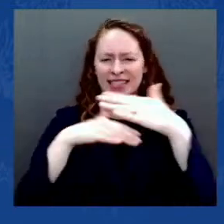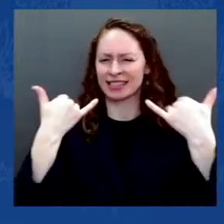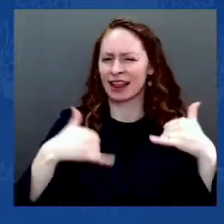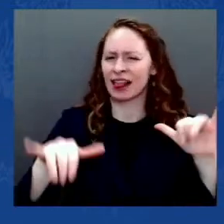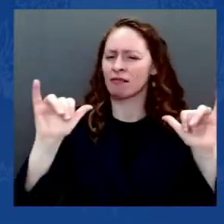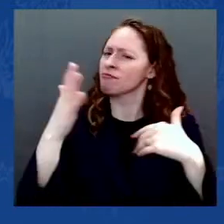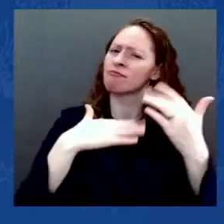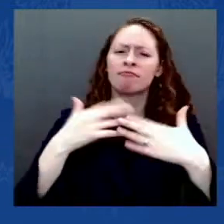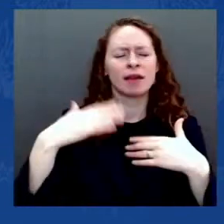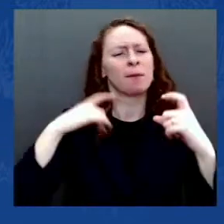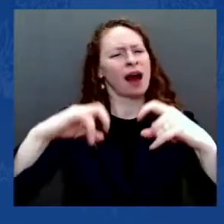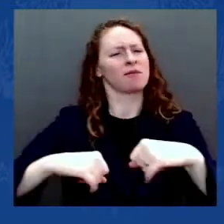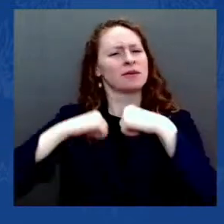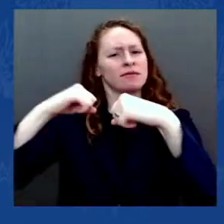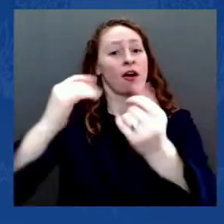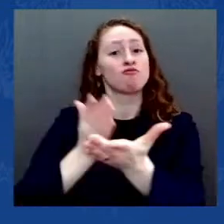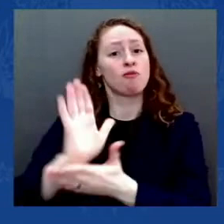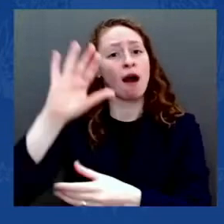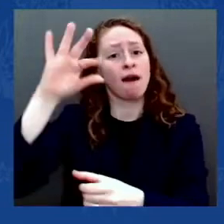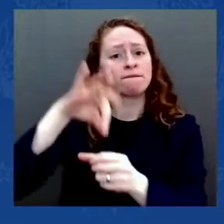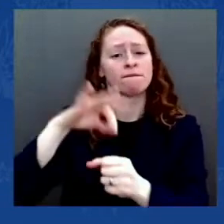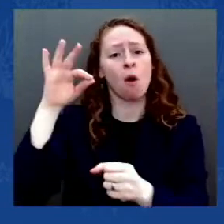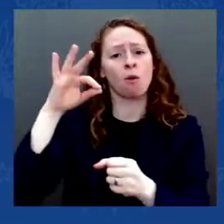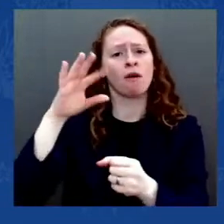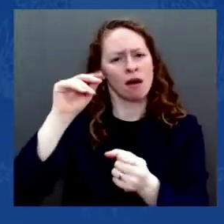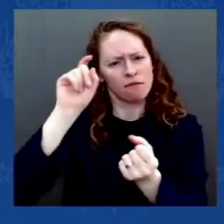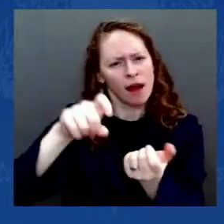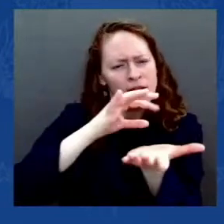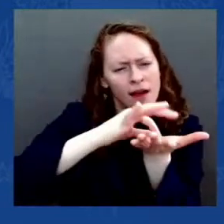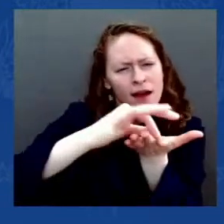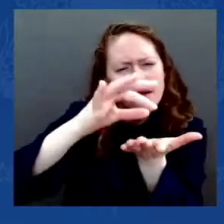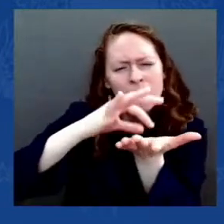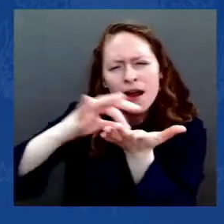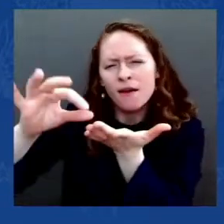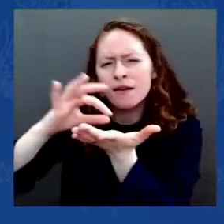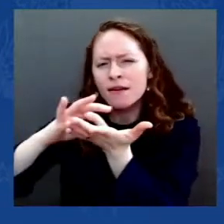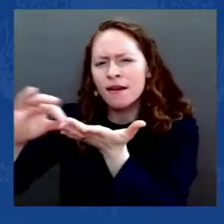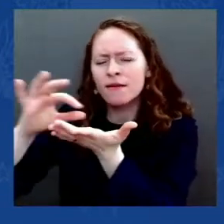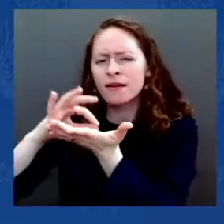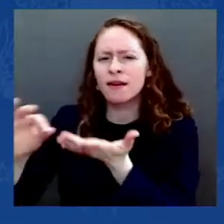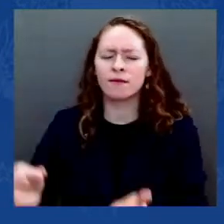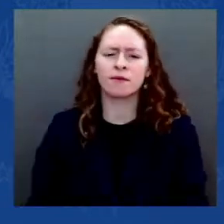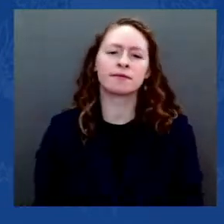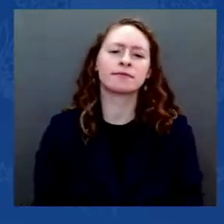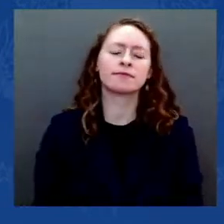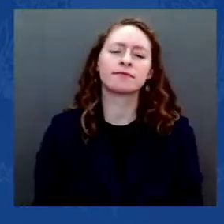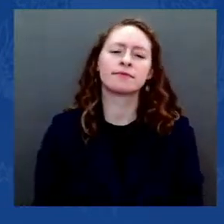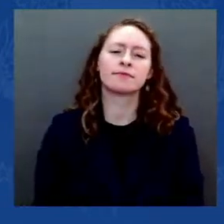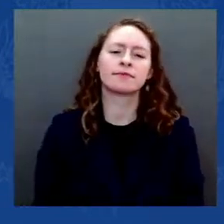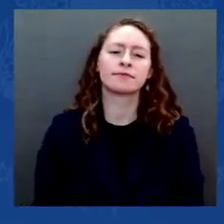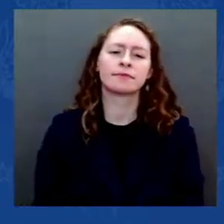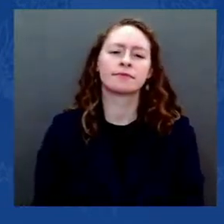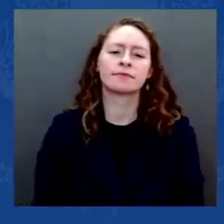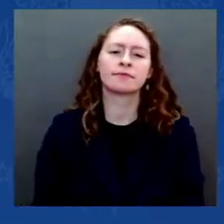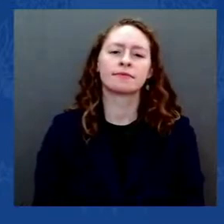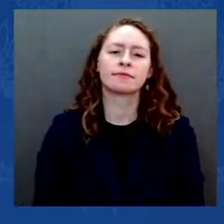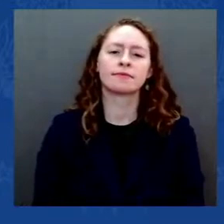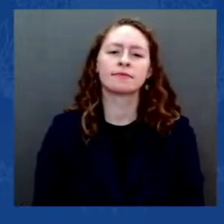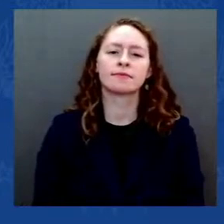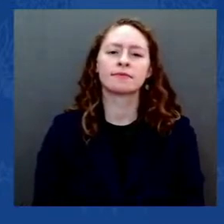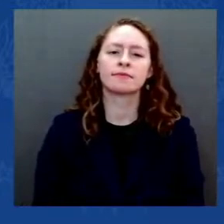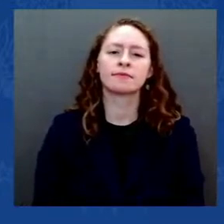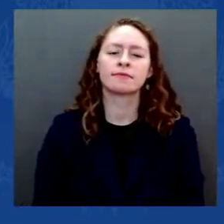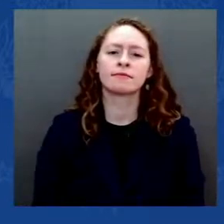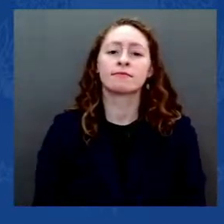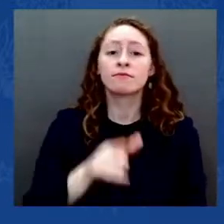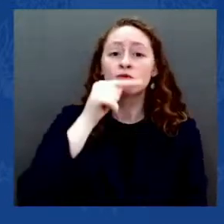Some have already made the ultimate sacrifice in this sacred effort. Jill and I have